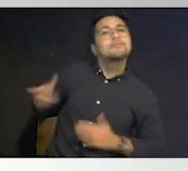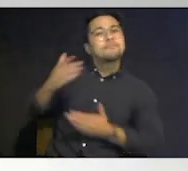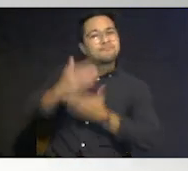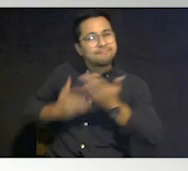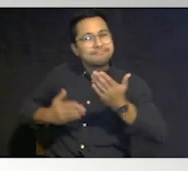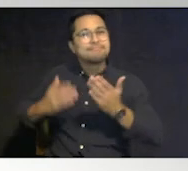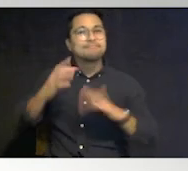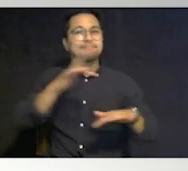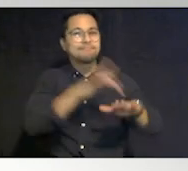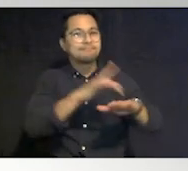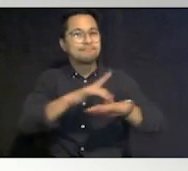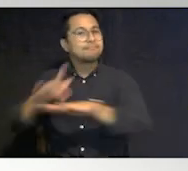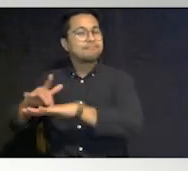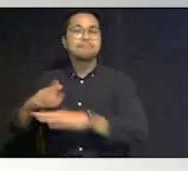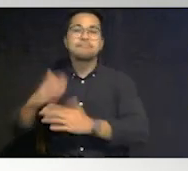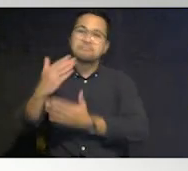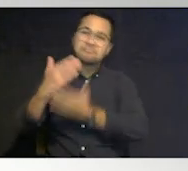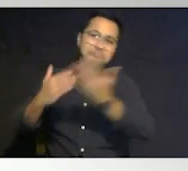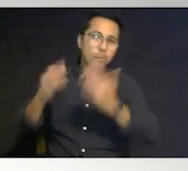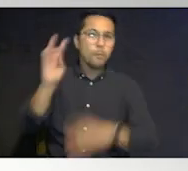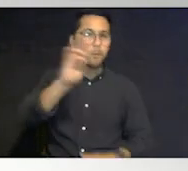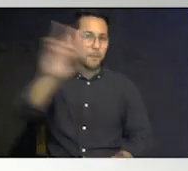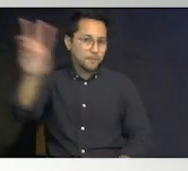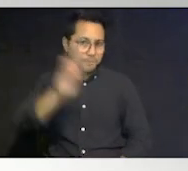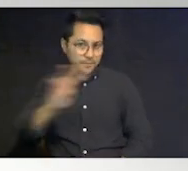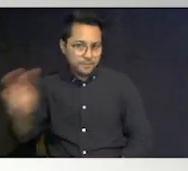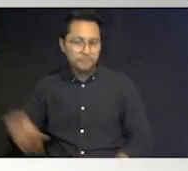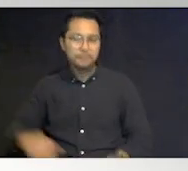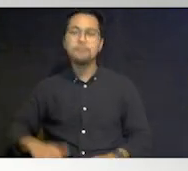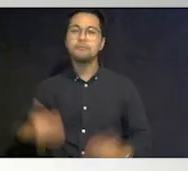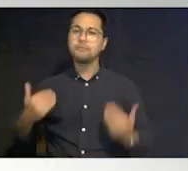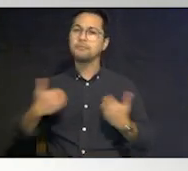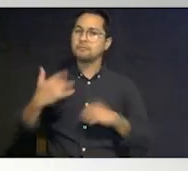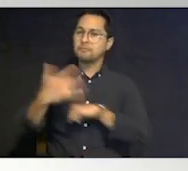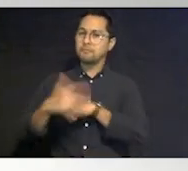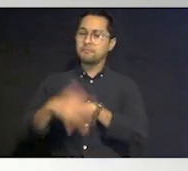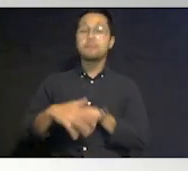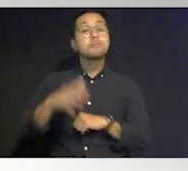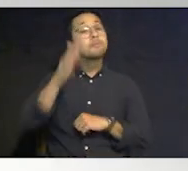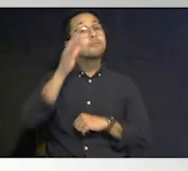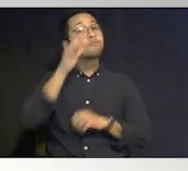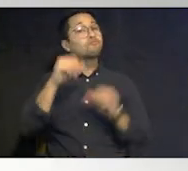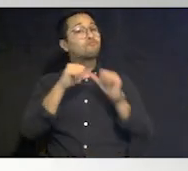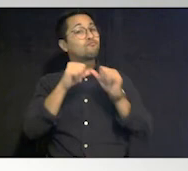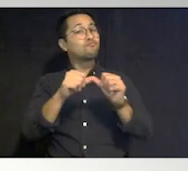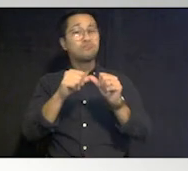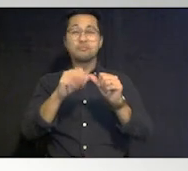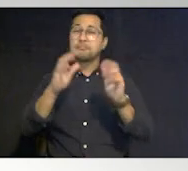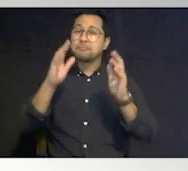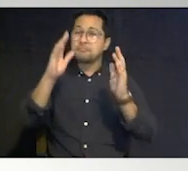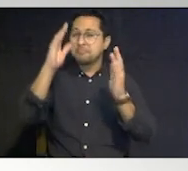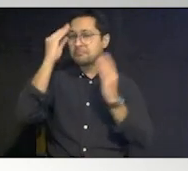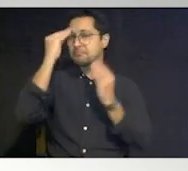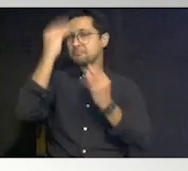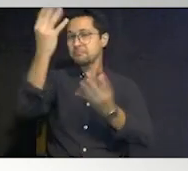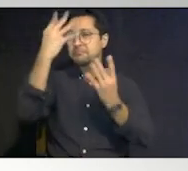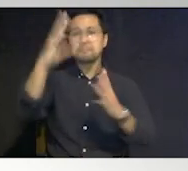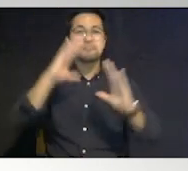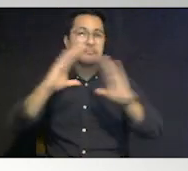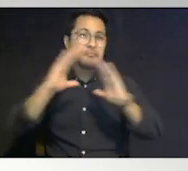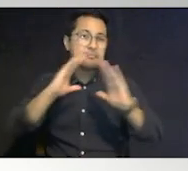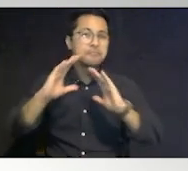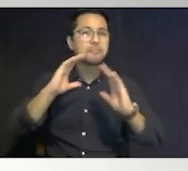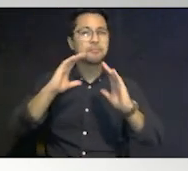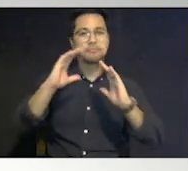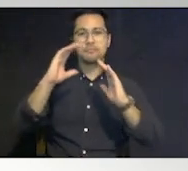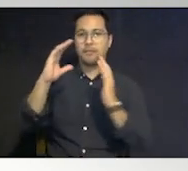and some of the um websites that that we have and we're going to continue to communicate out you know important